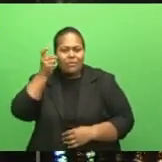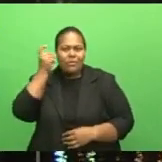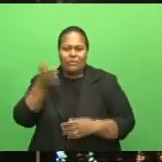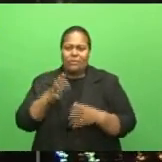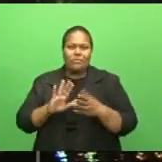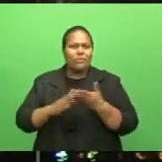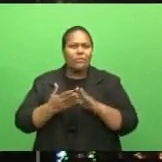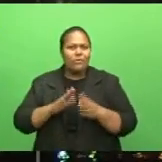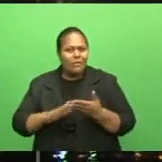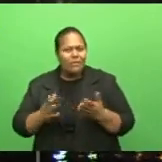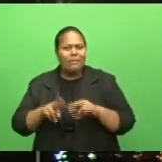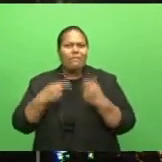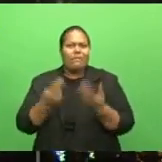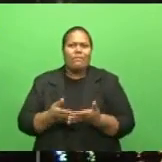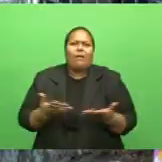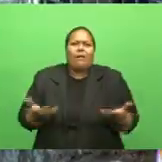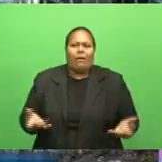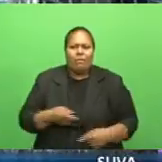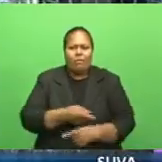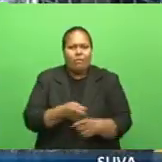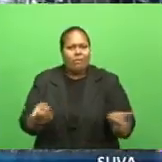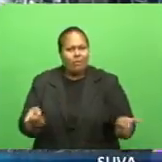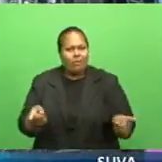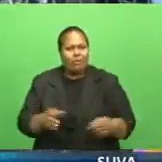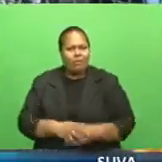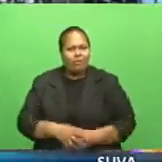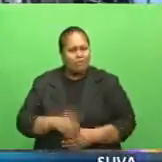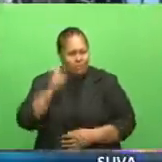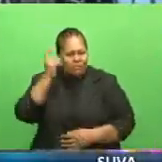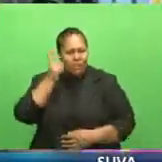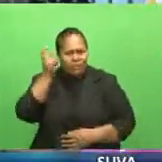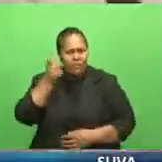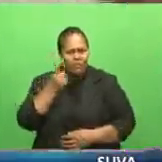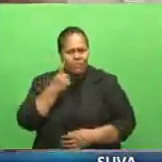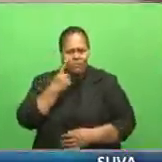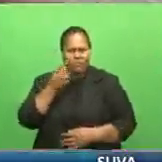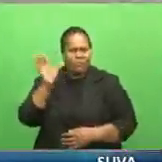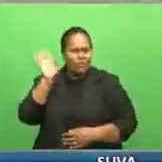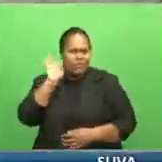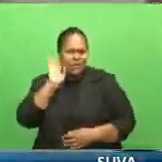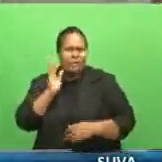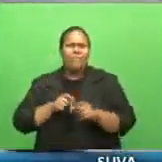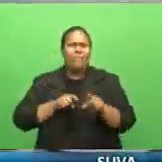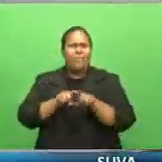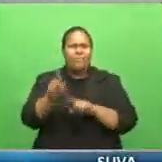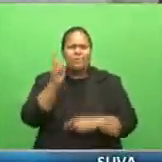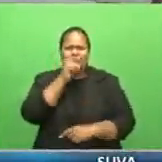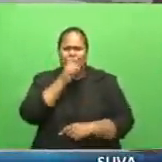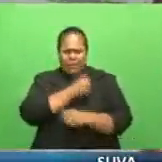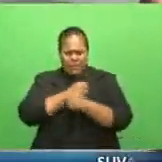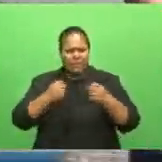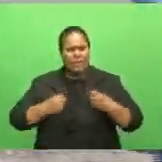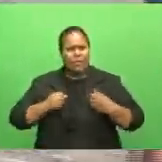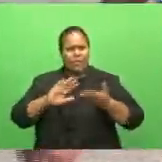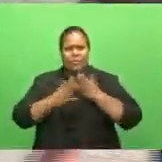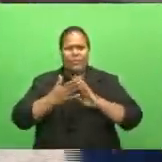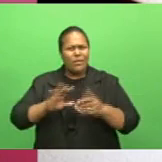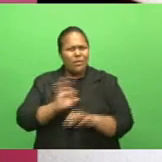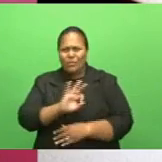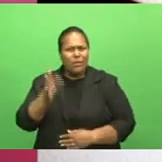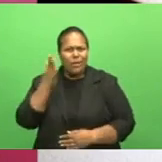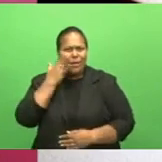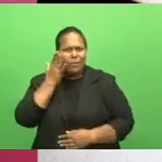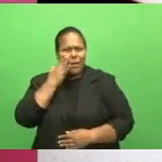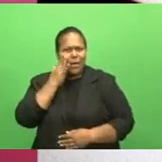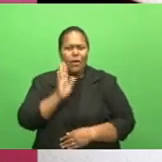Vinina Rakaotonga has more. It is concerning to note that many people in our communities are not aware of child trafficking issues.